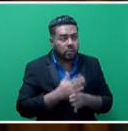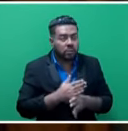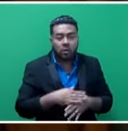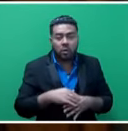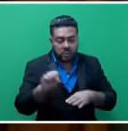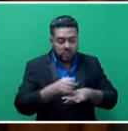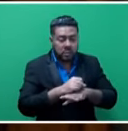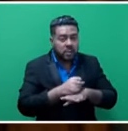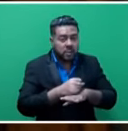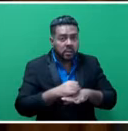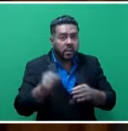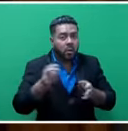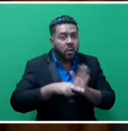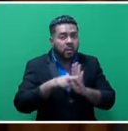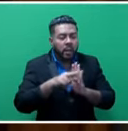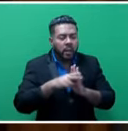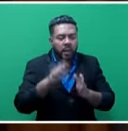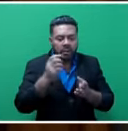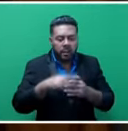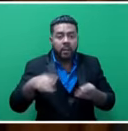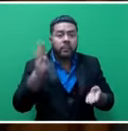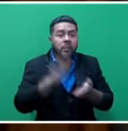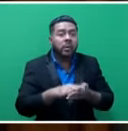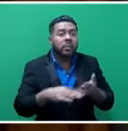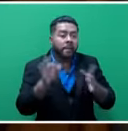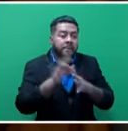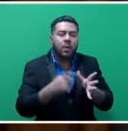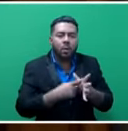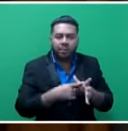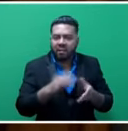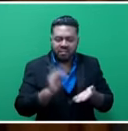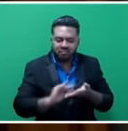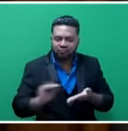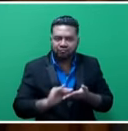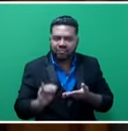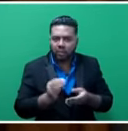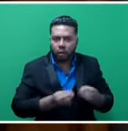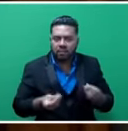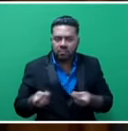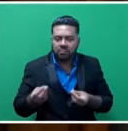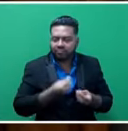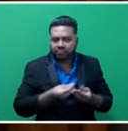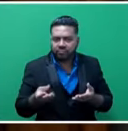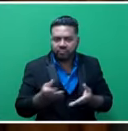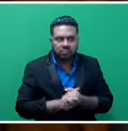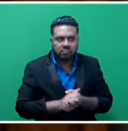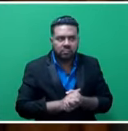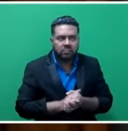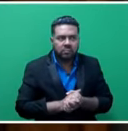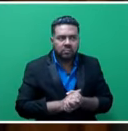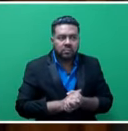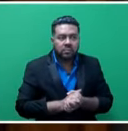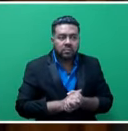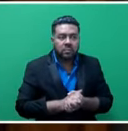hotel accommodation expenses is booked through PO rather than providing cash to the travelling officer. Late retirement penalties are charged